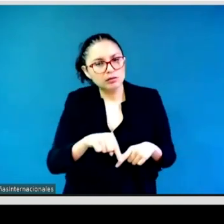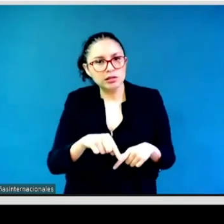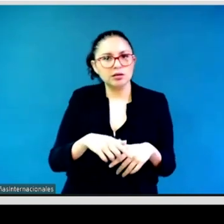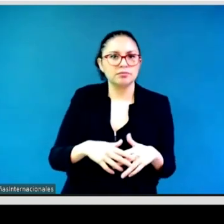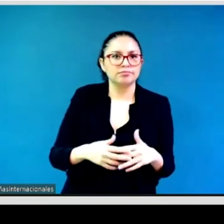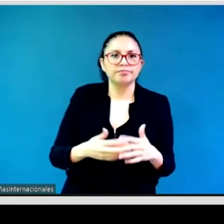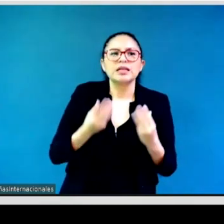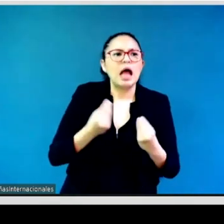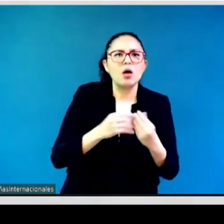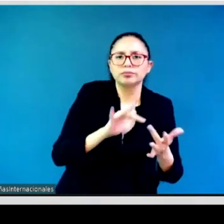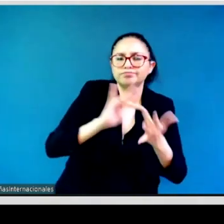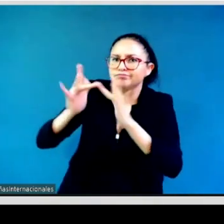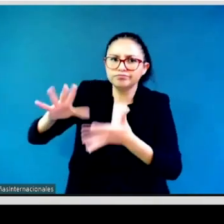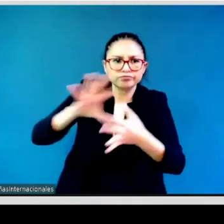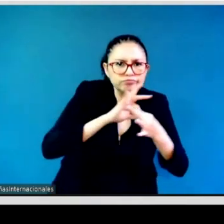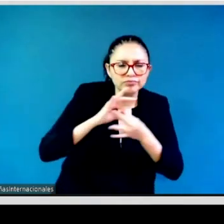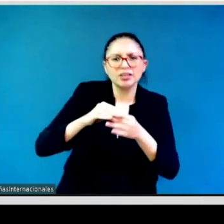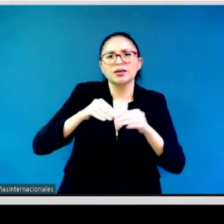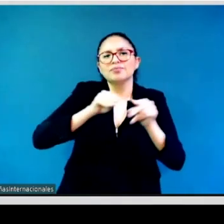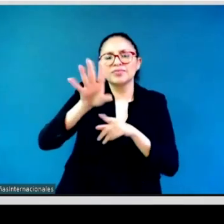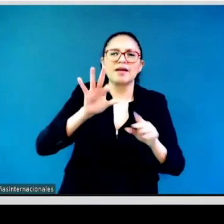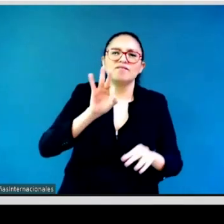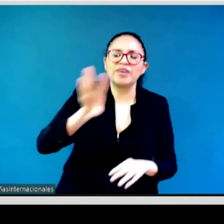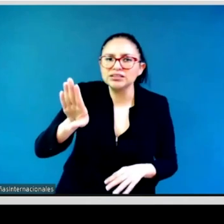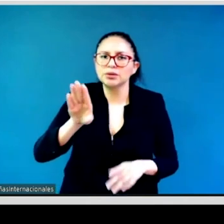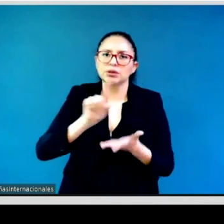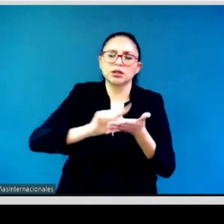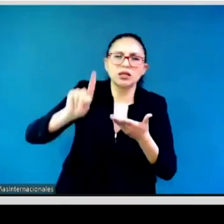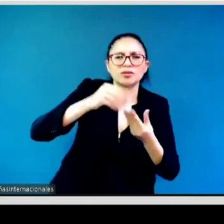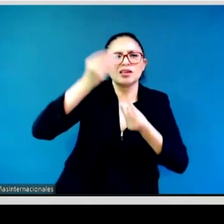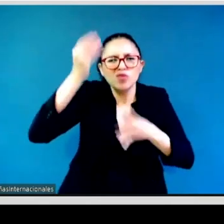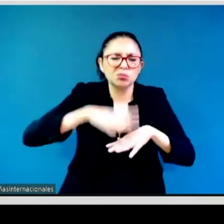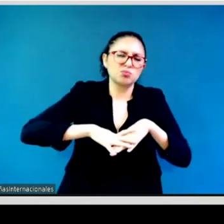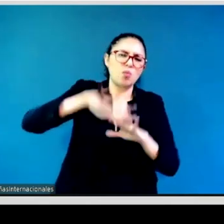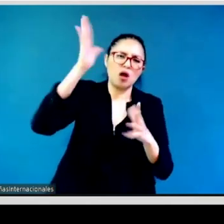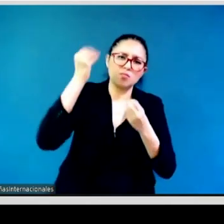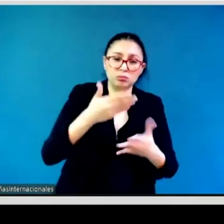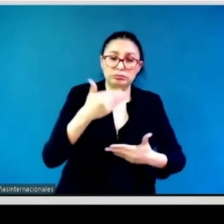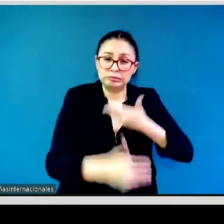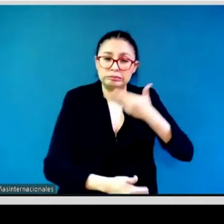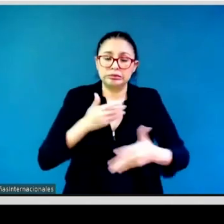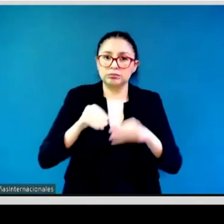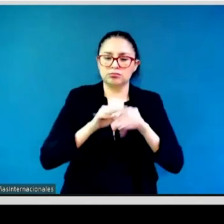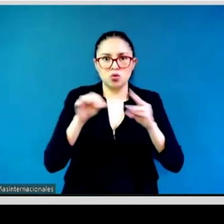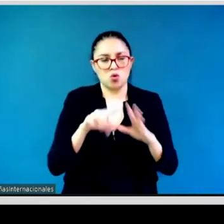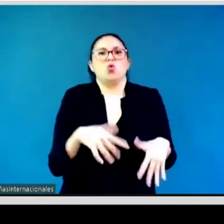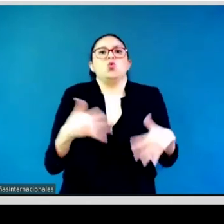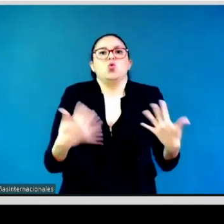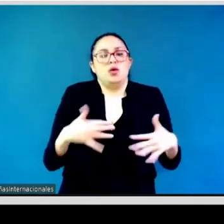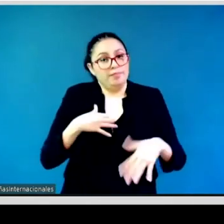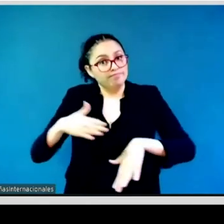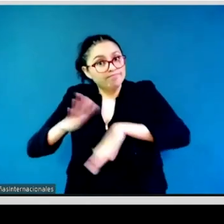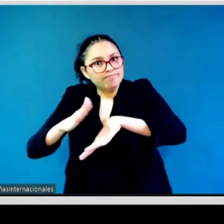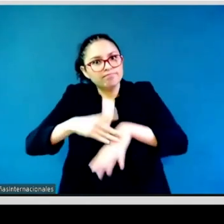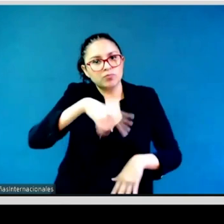encouraging you to keep an eye out for that and just see that young feminists are really changing beyond